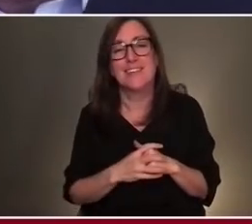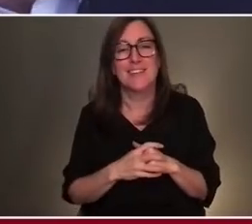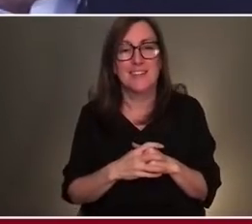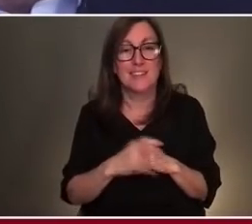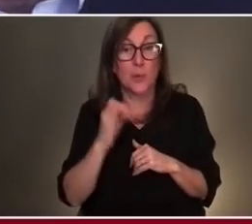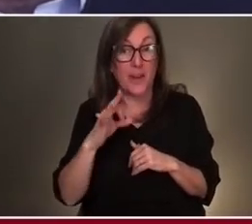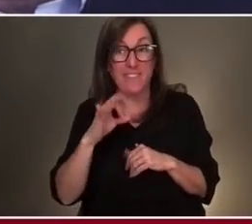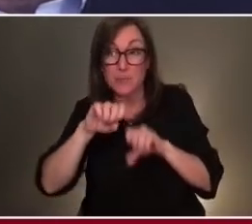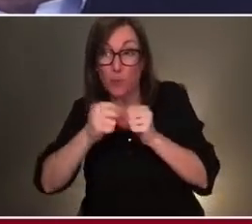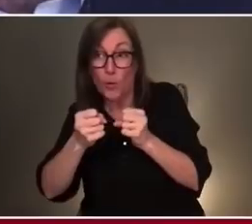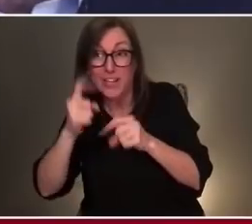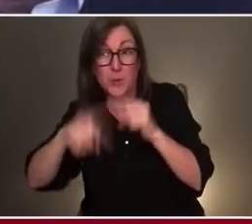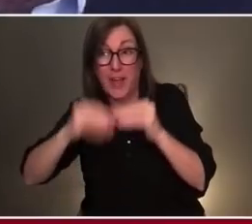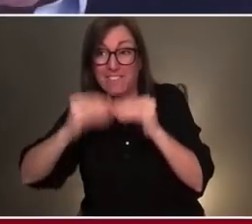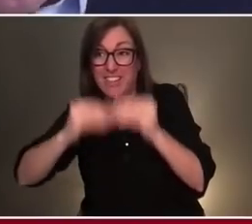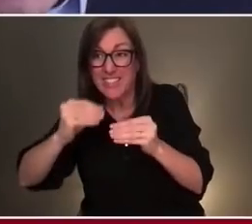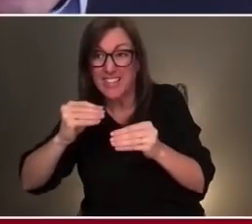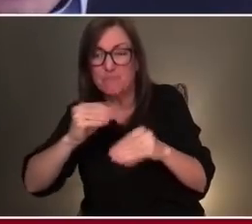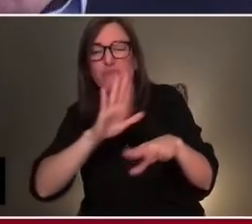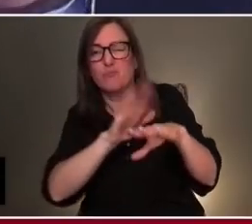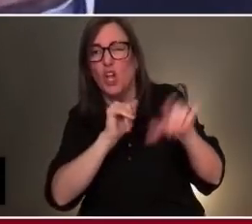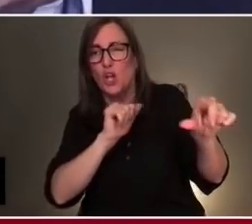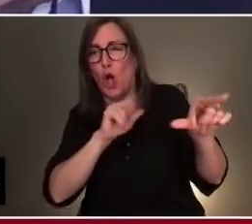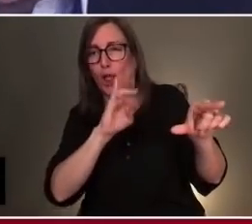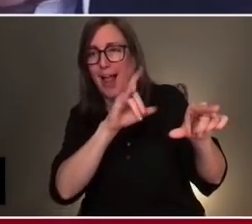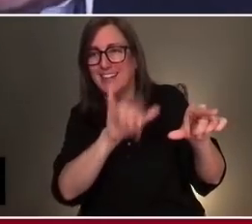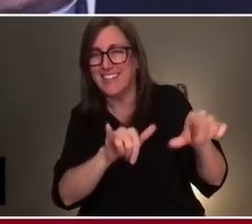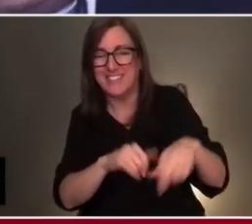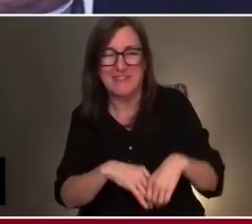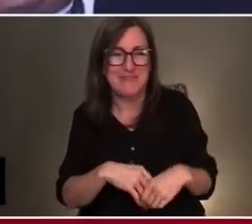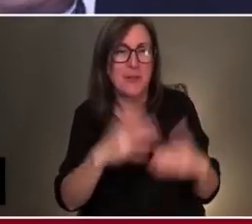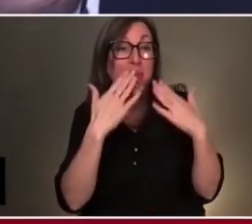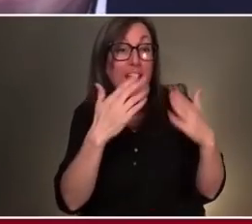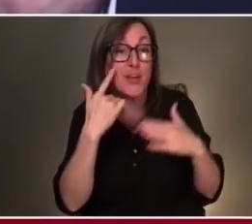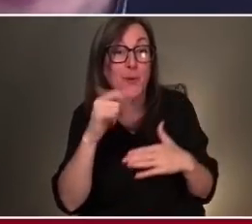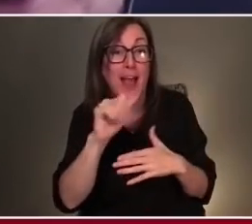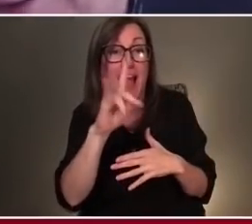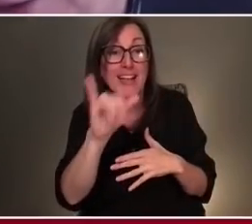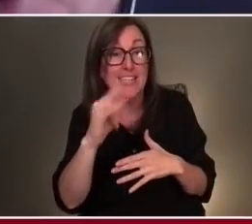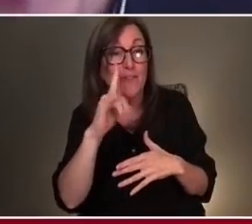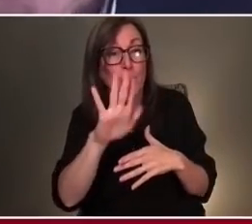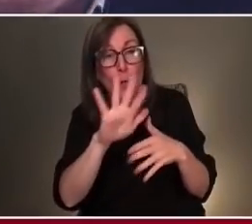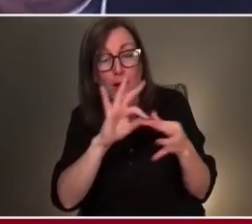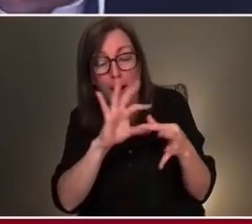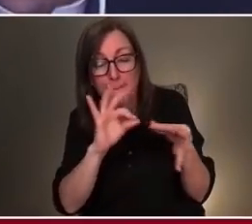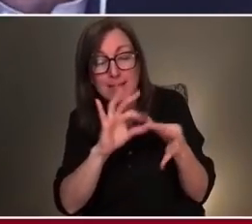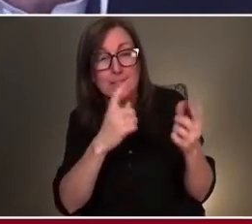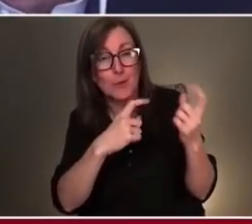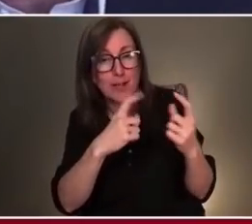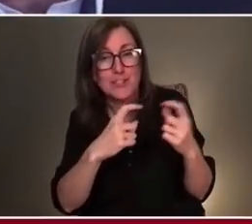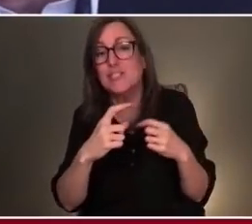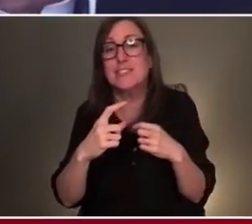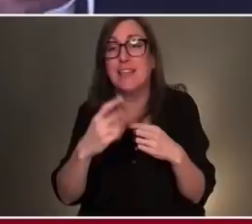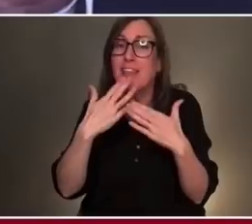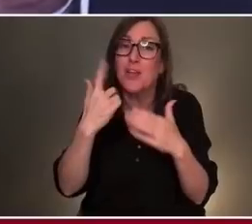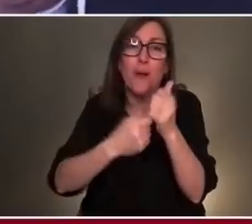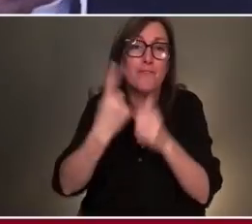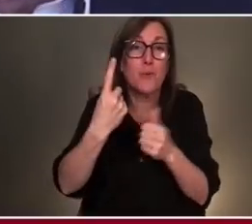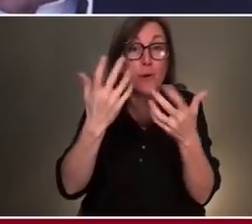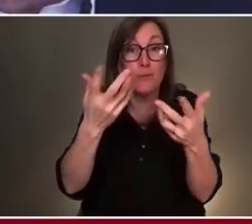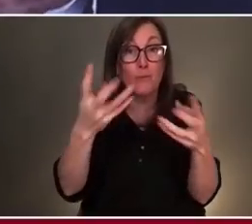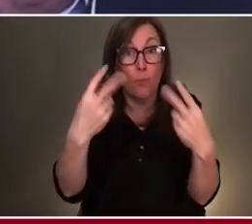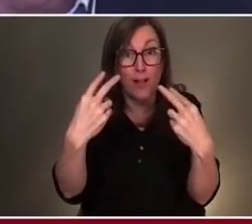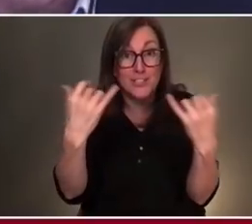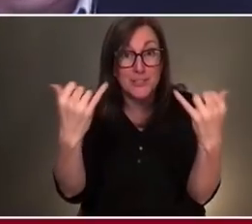call Andy. And that's what you've done. So thank you very much for your comments, and thank you to everyone who's been online here today.